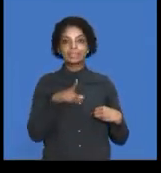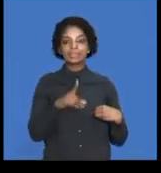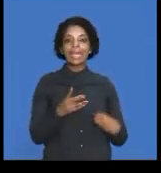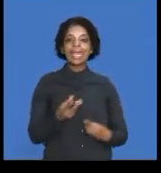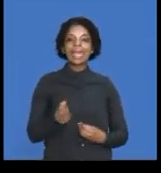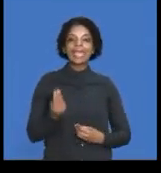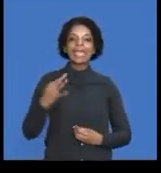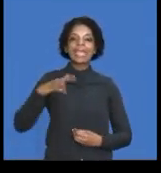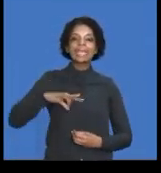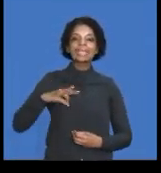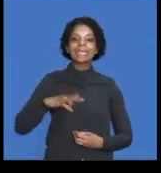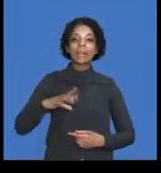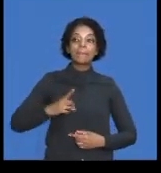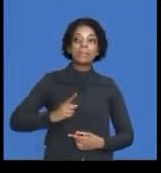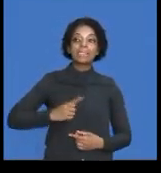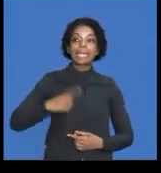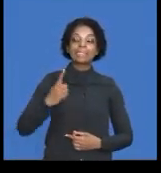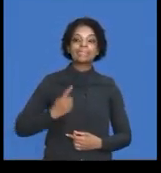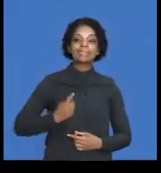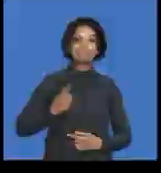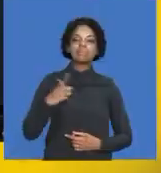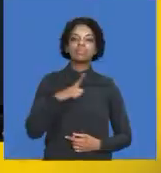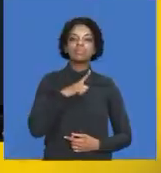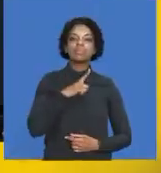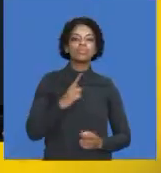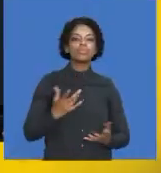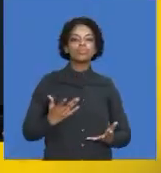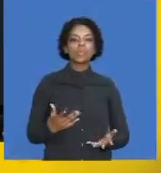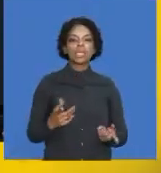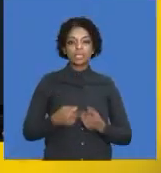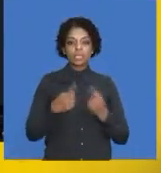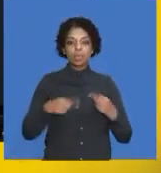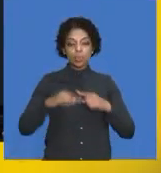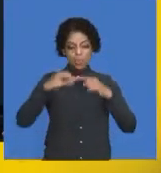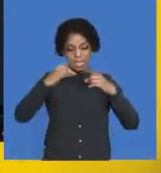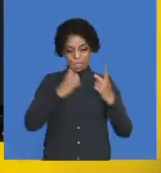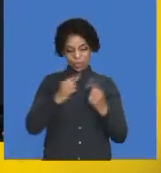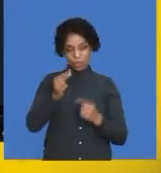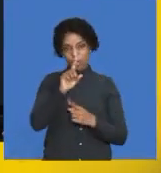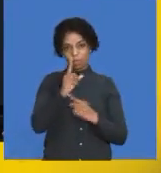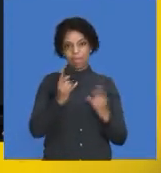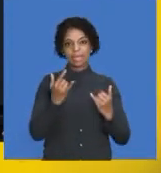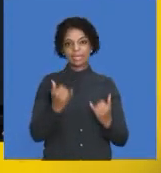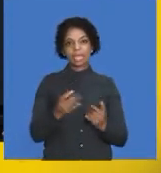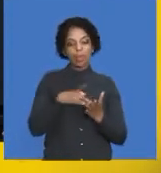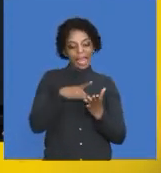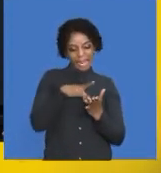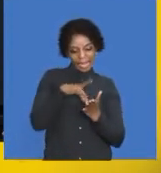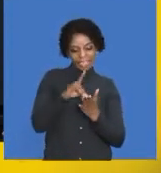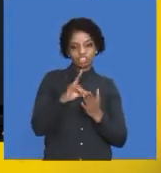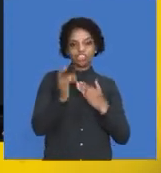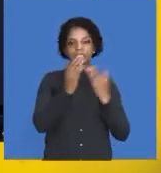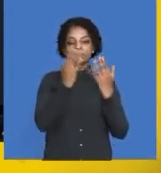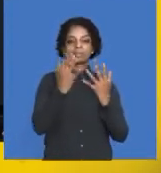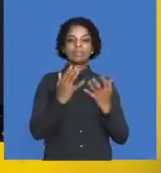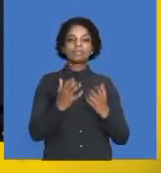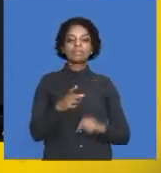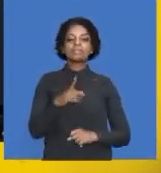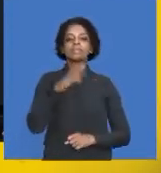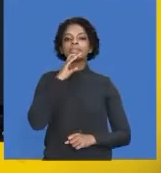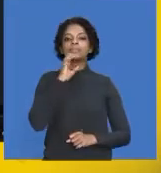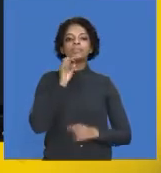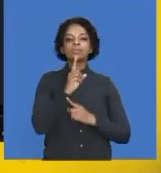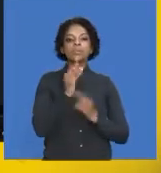expenses. The reason, we are dealing with a cash budget. When we're talking cash budget, we're talking receipts